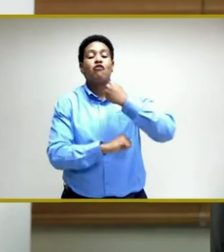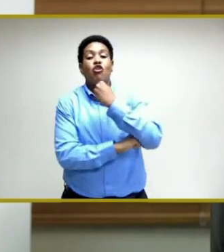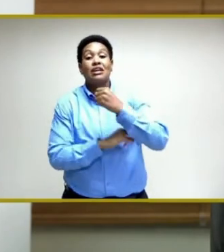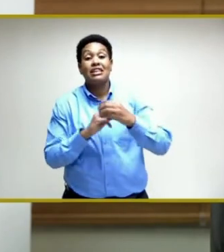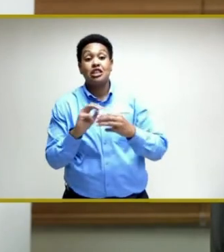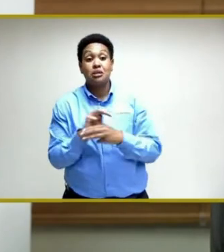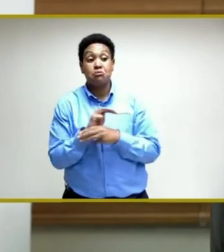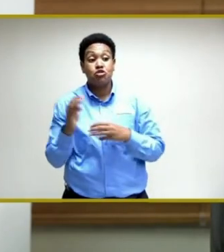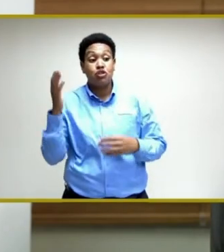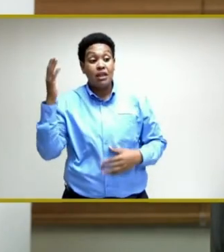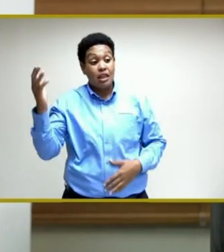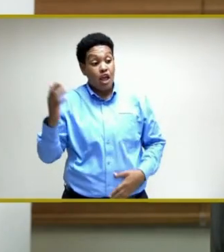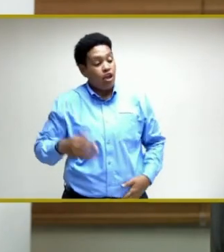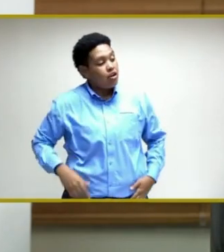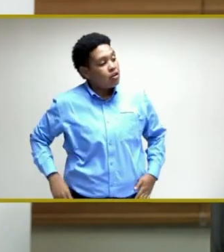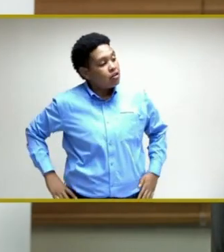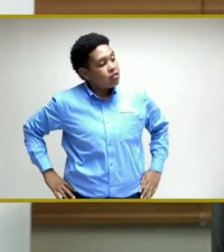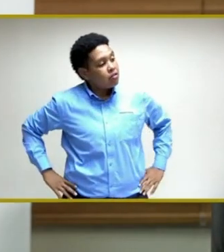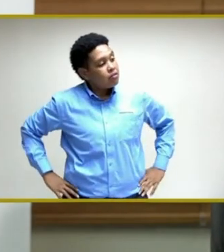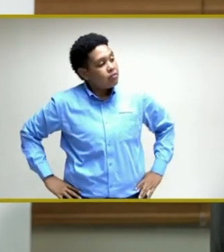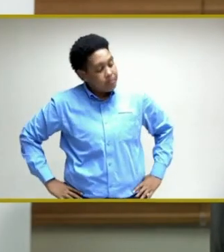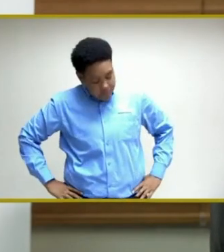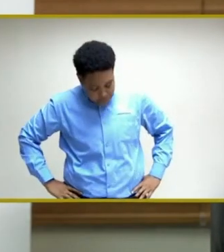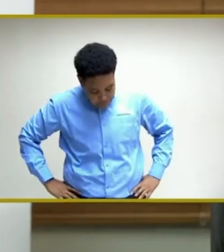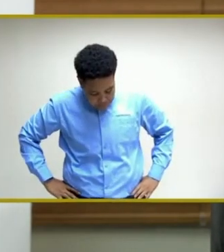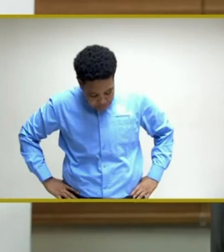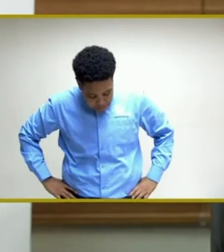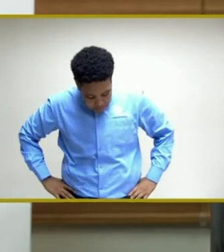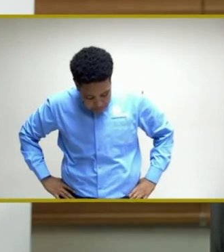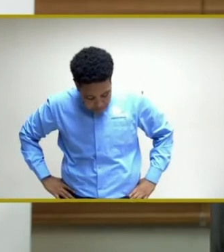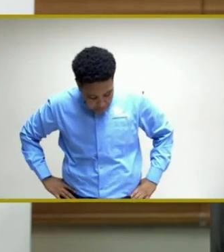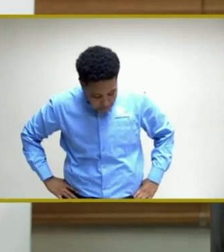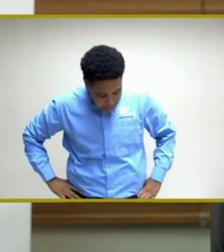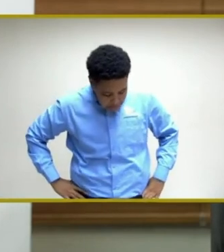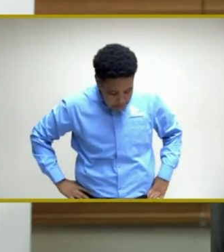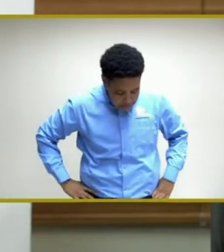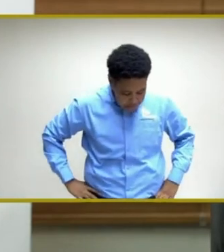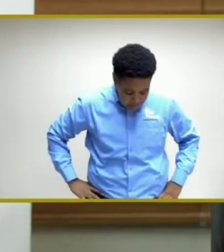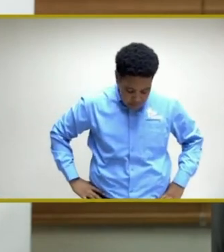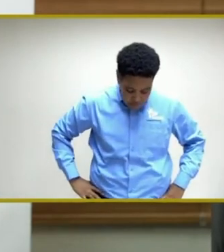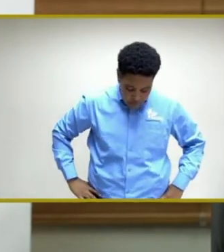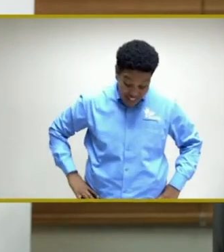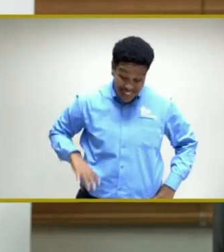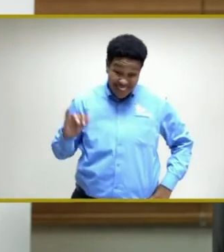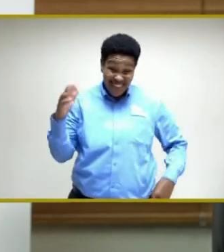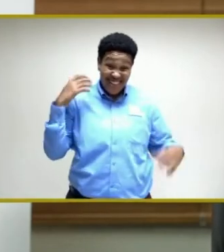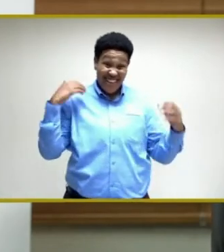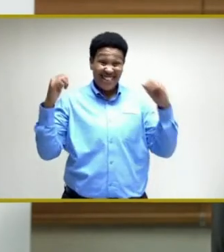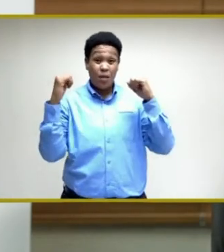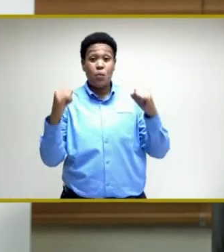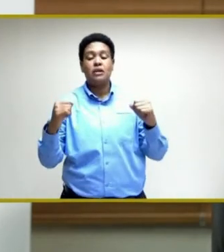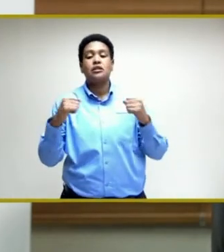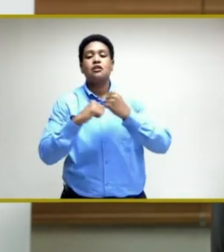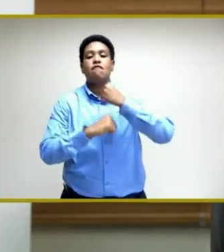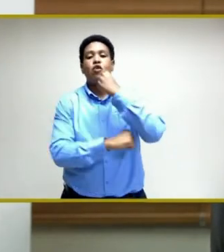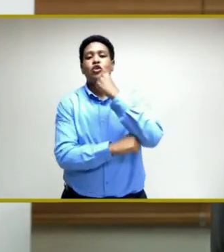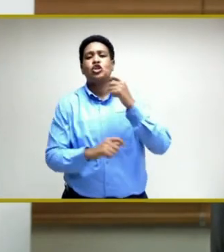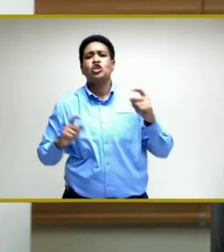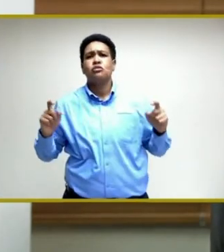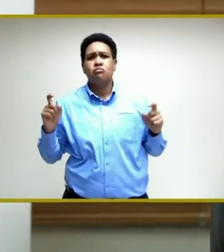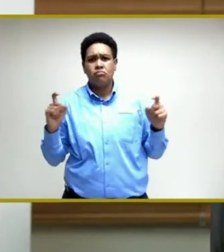ministry. And that Health and Wellness Foundation has been charged, led by Mr. Courtney Cephas,